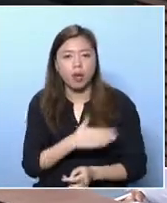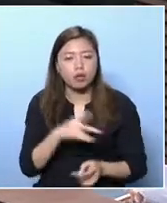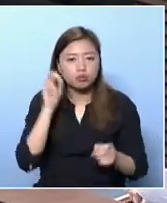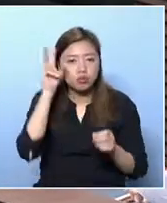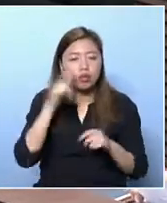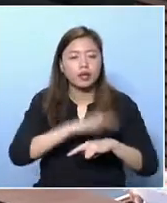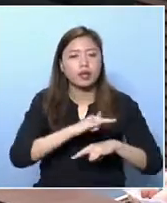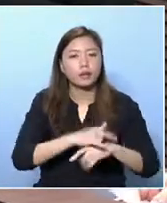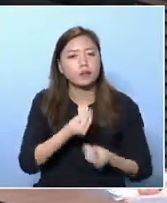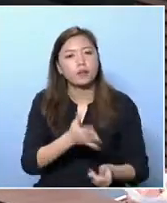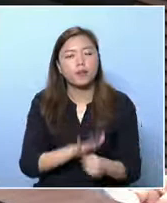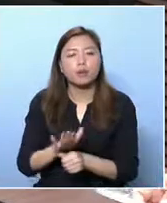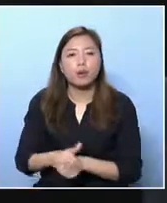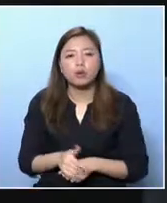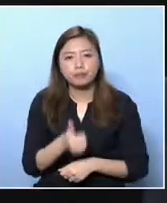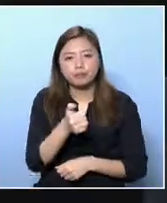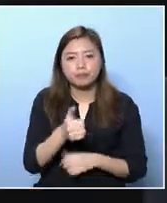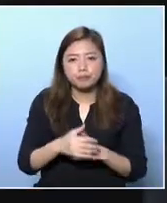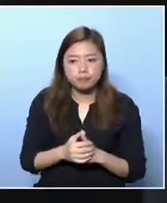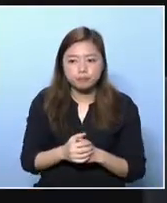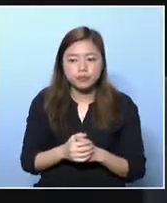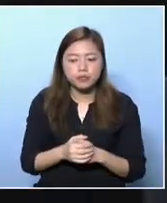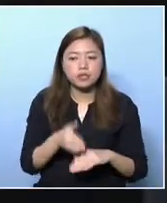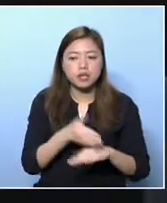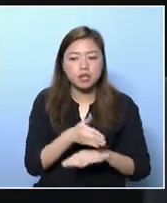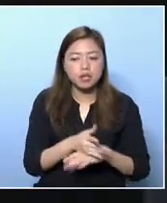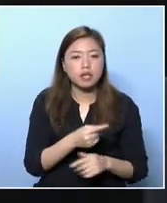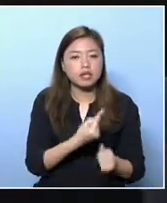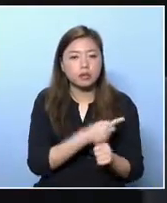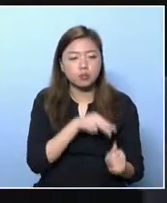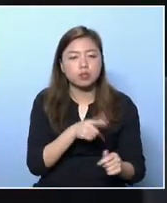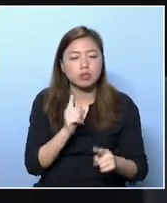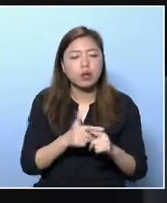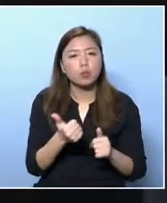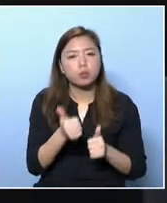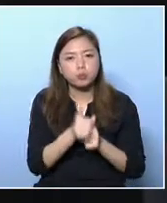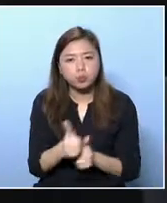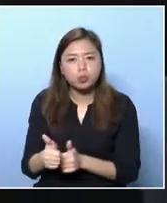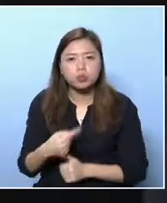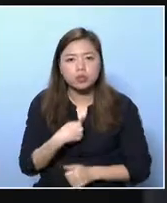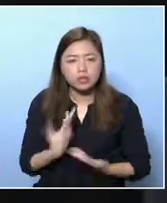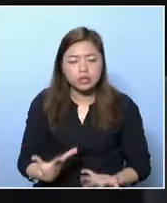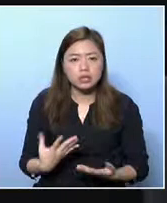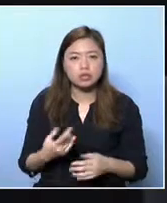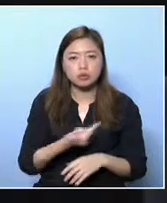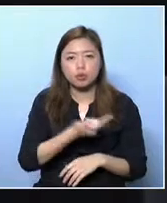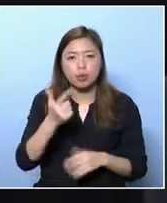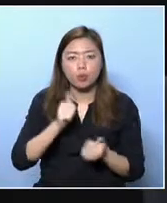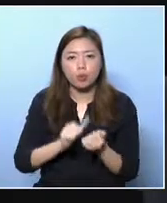So we should provide some assistance to women as well, who want to start their own business,